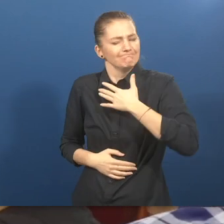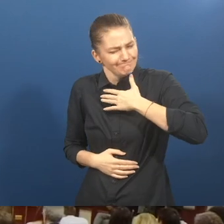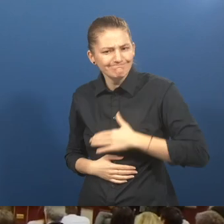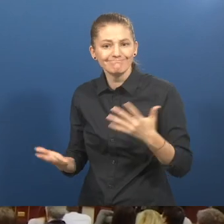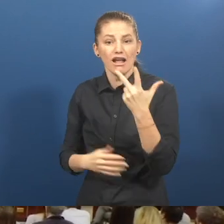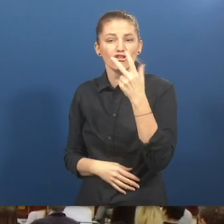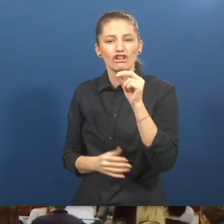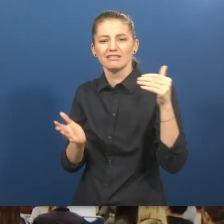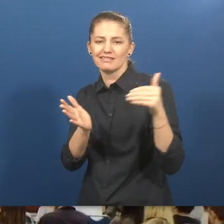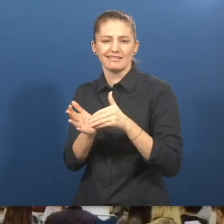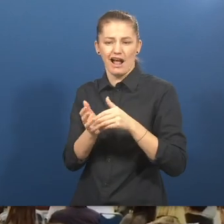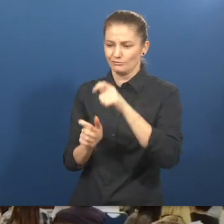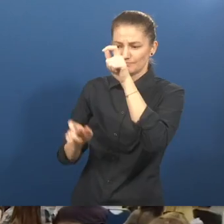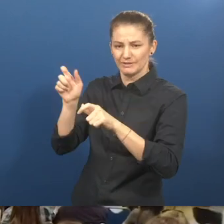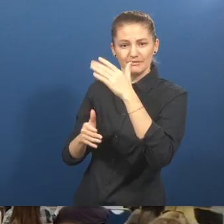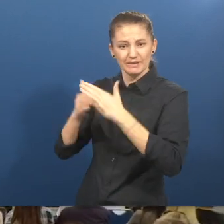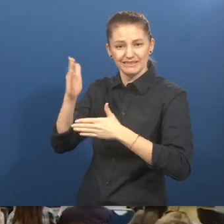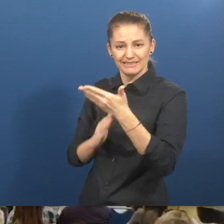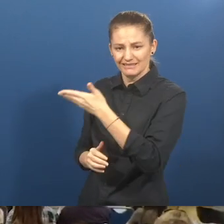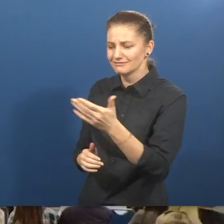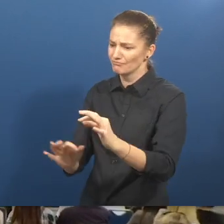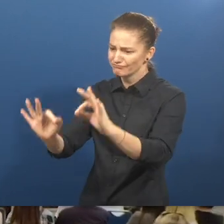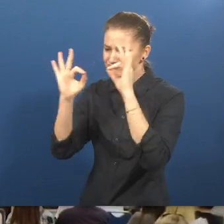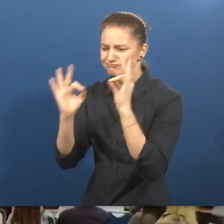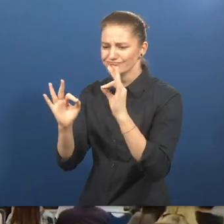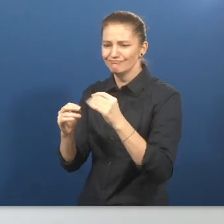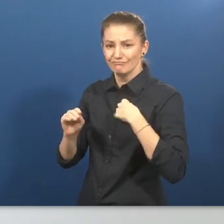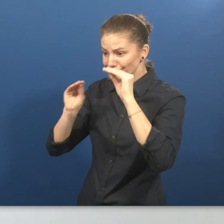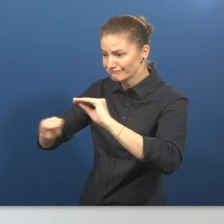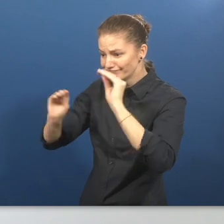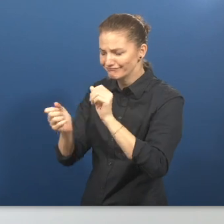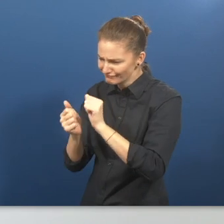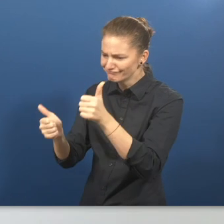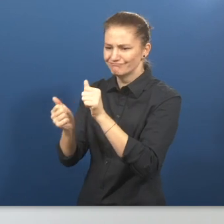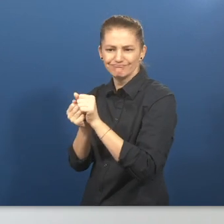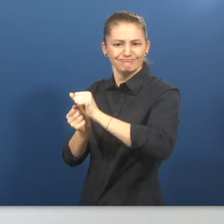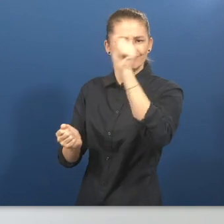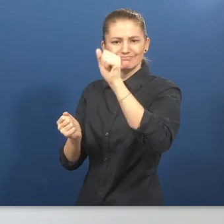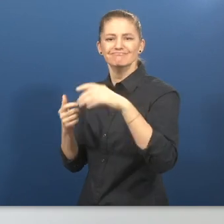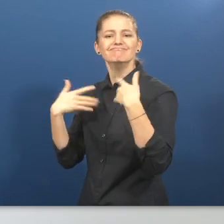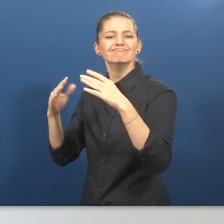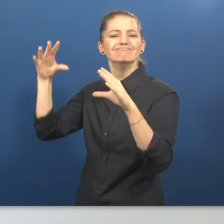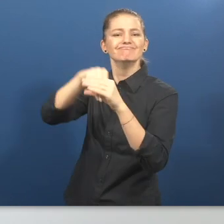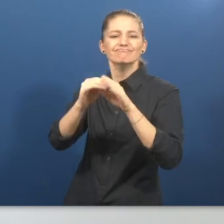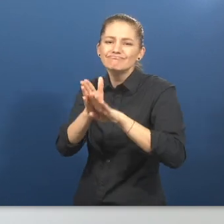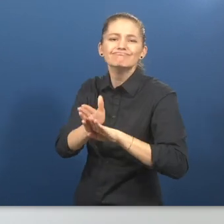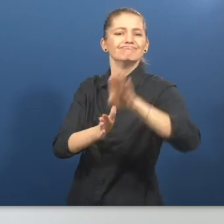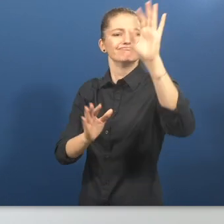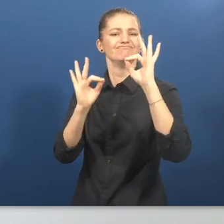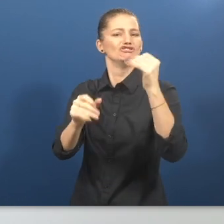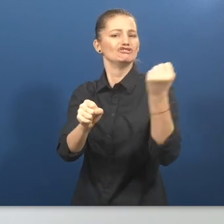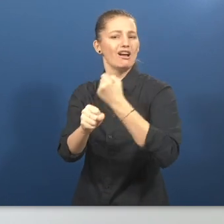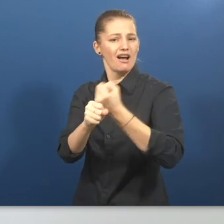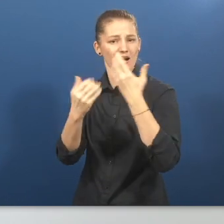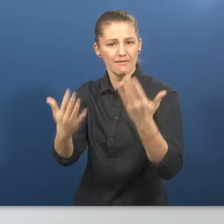people with disabilities to successfully graduate from our online courses and find a job in order to do so we need the